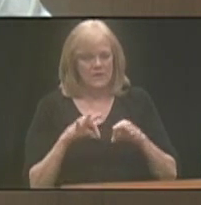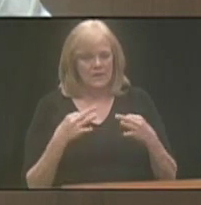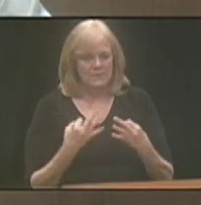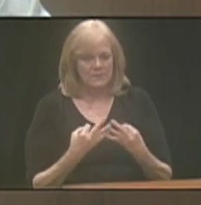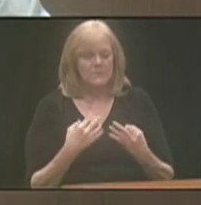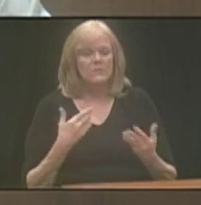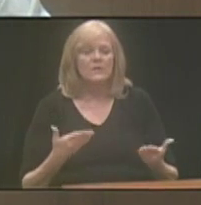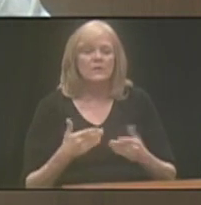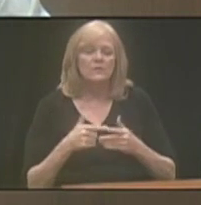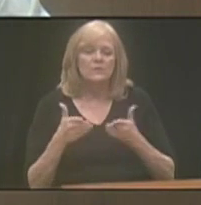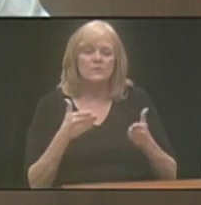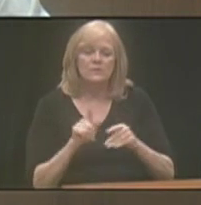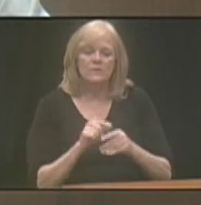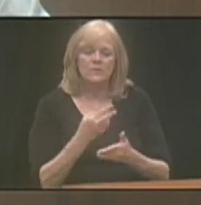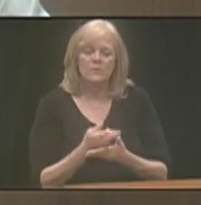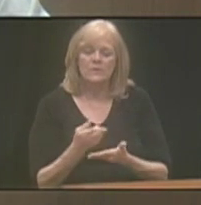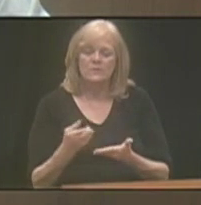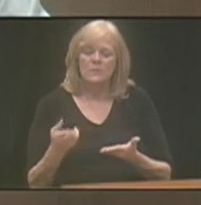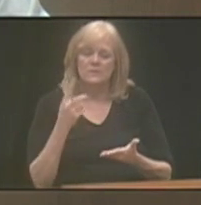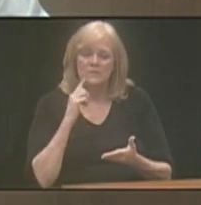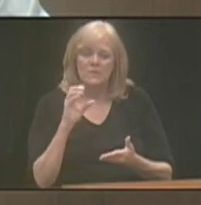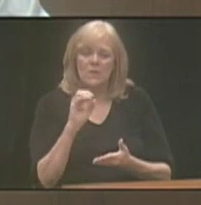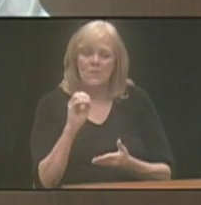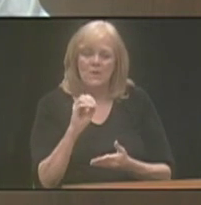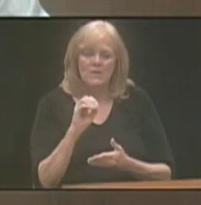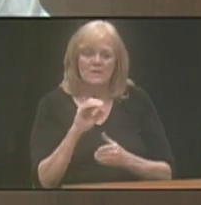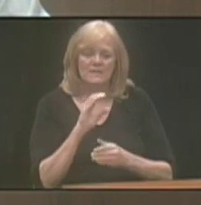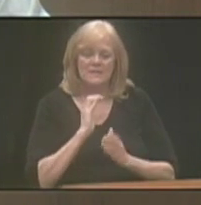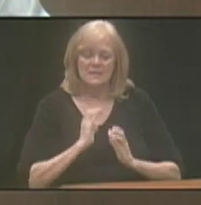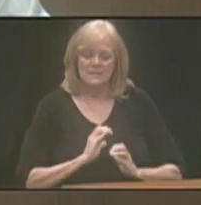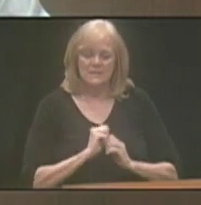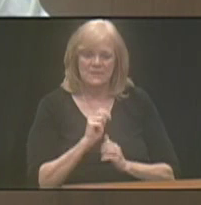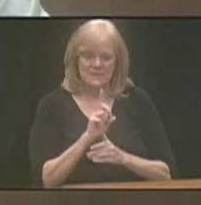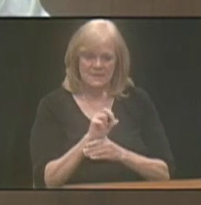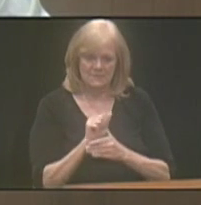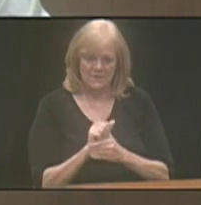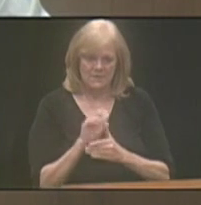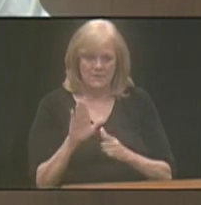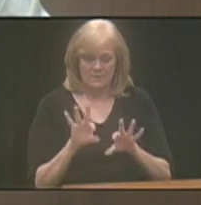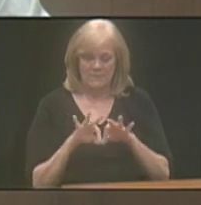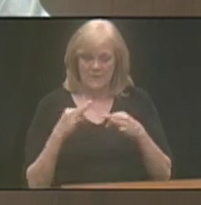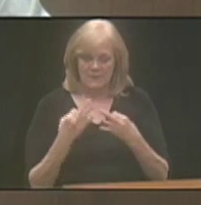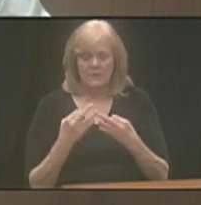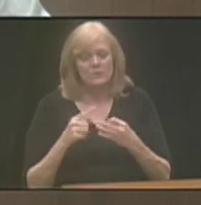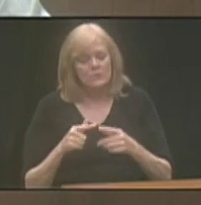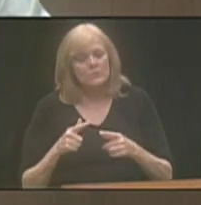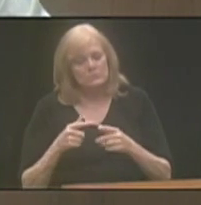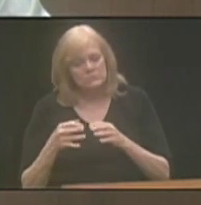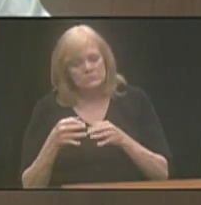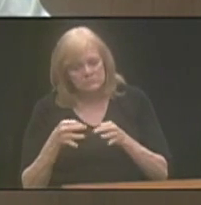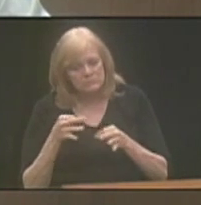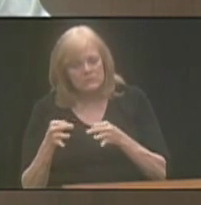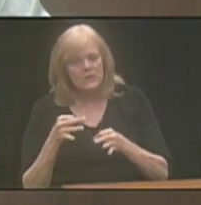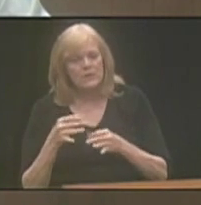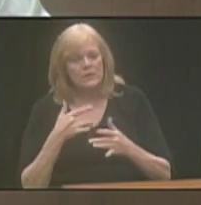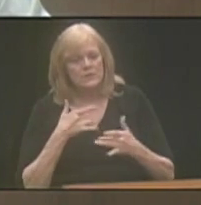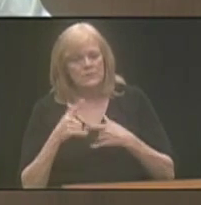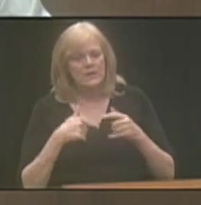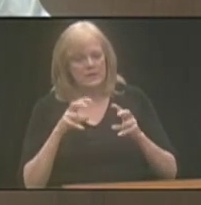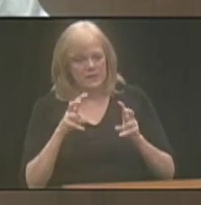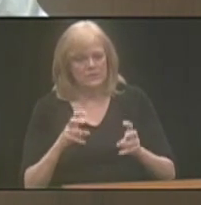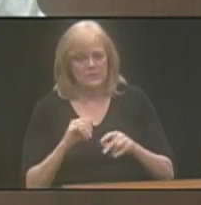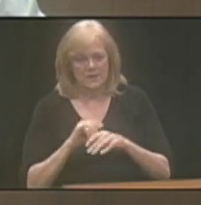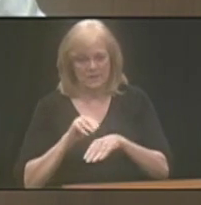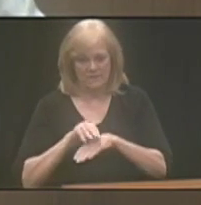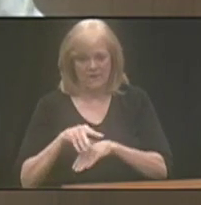We're also here to serve as a resource for Omaha citizens with disabilities and their families to express concerns and resolutions regarding issues